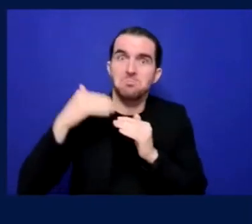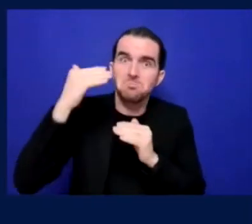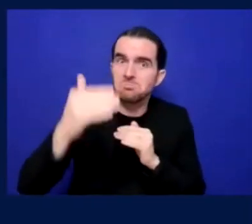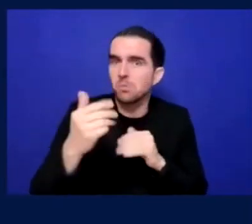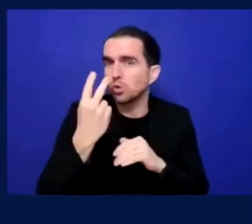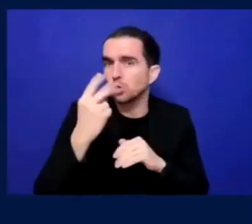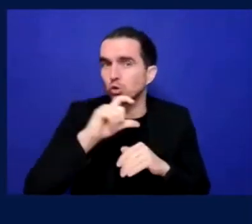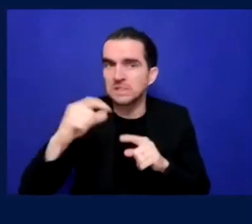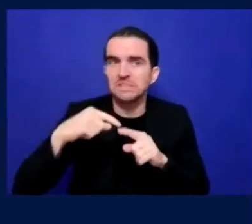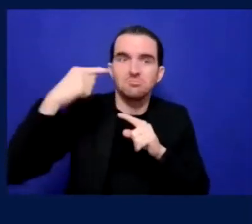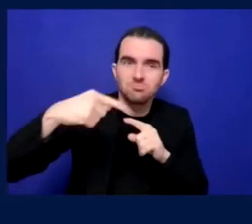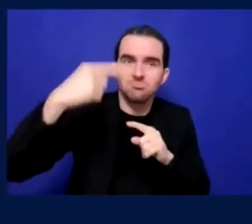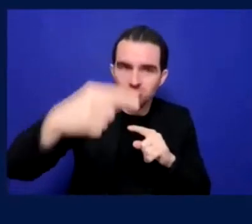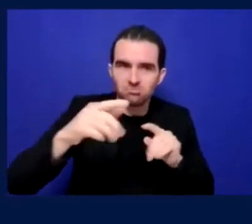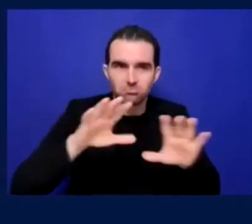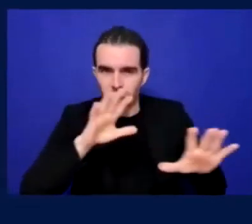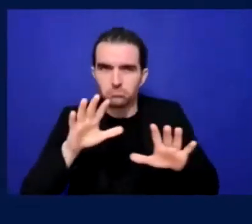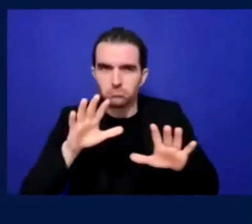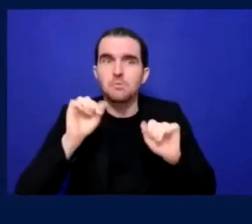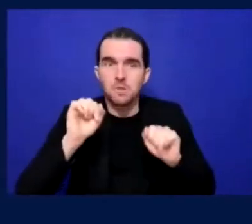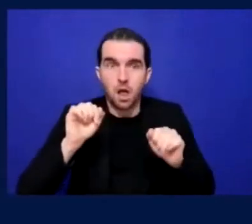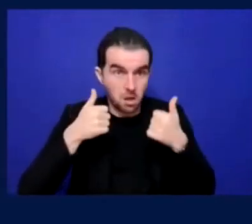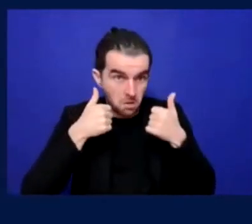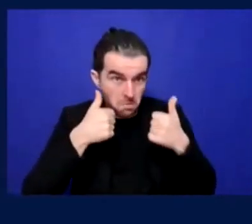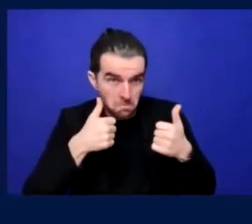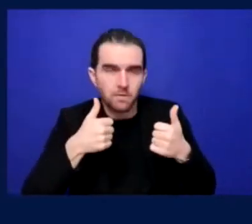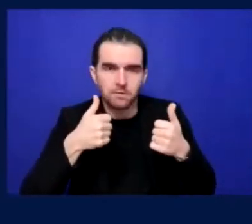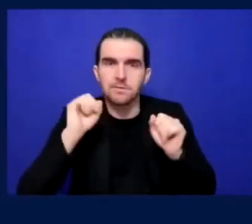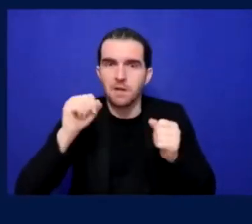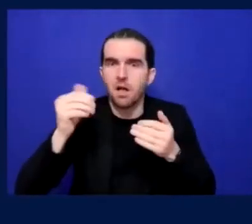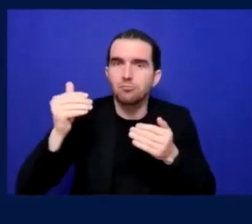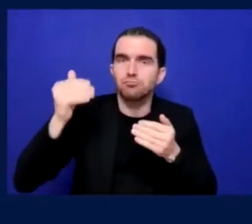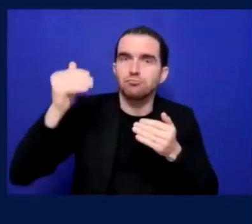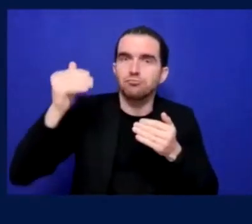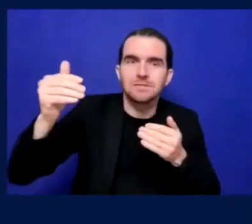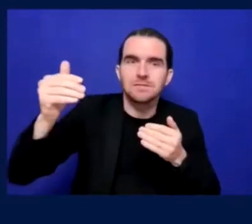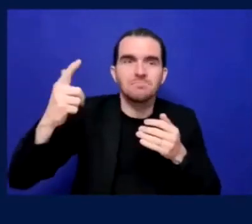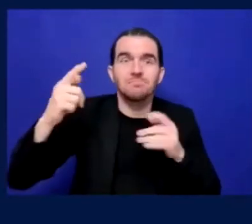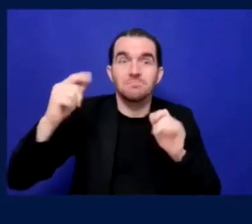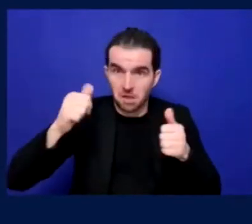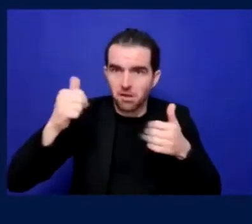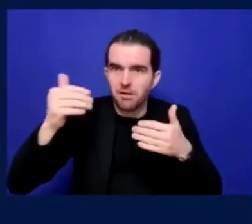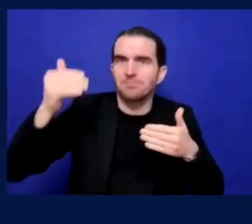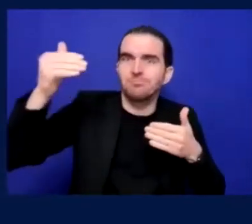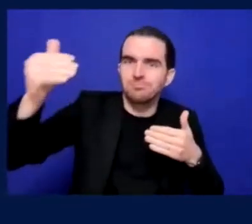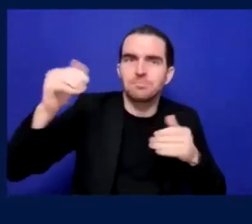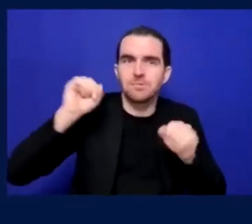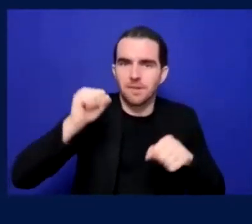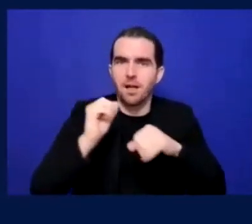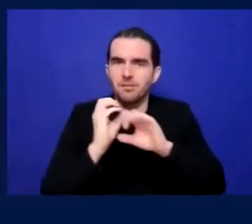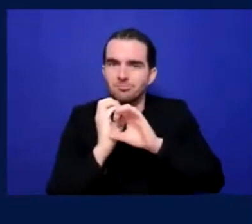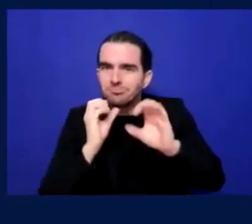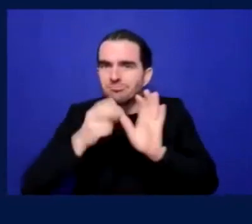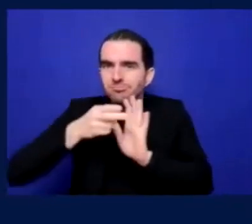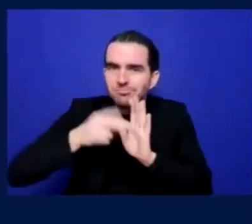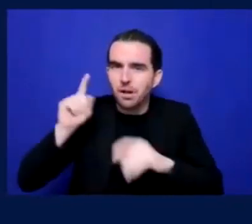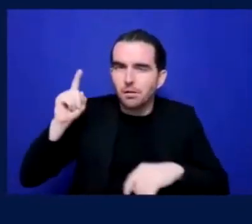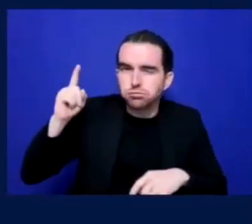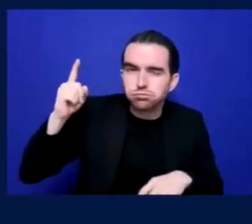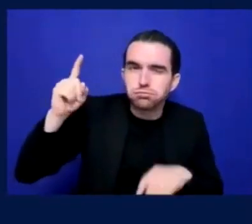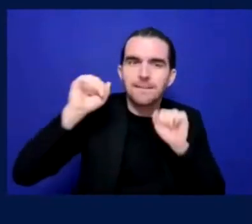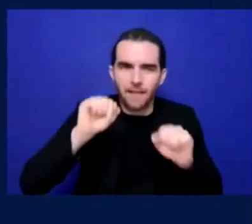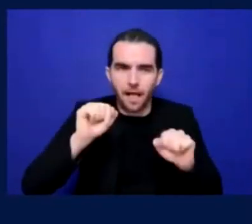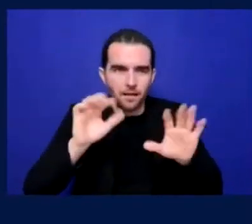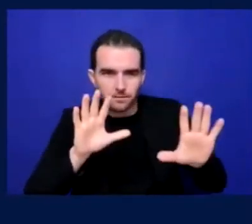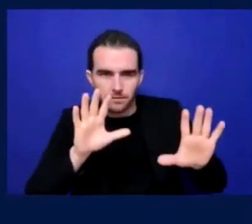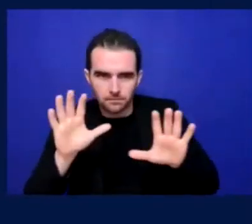day experience, um, it's probably going just across the street actually to Denns Park and every time we beat them